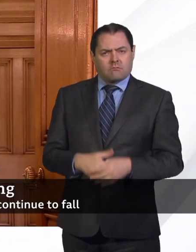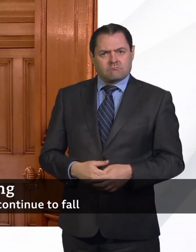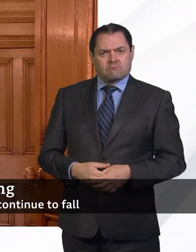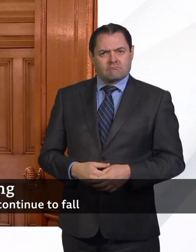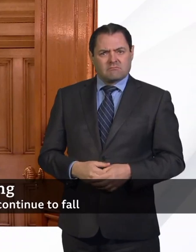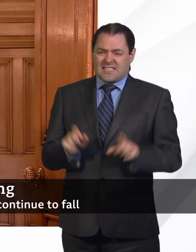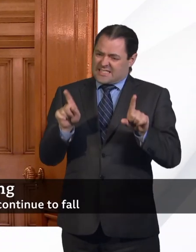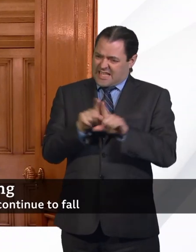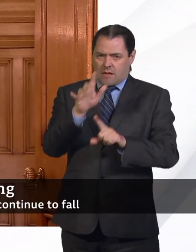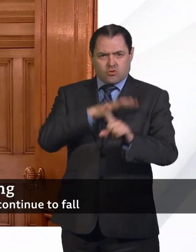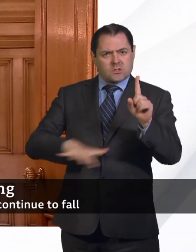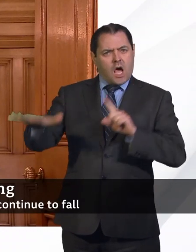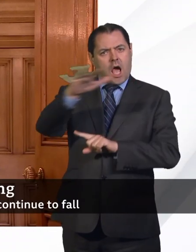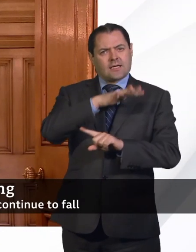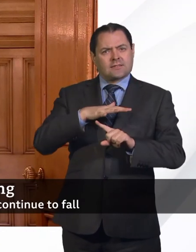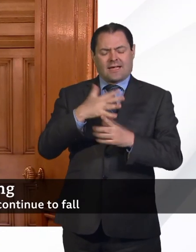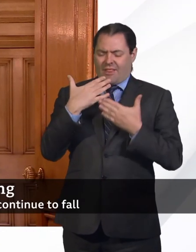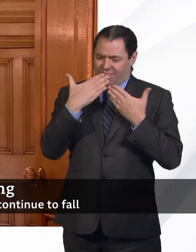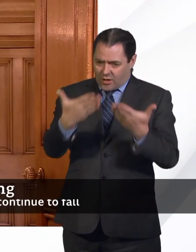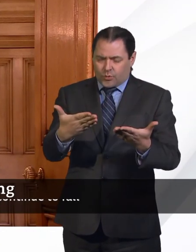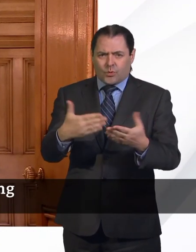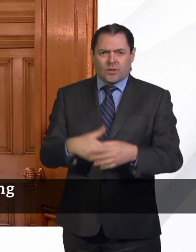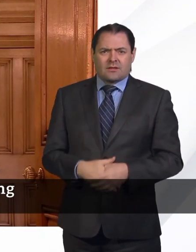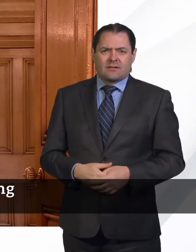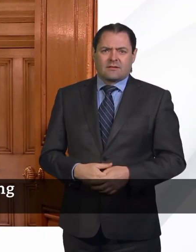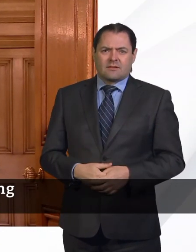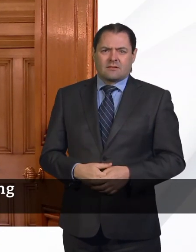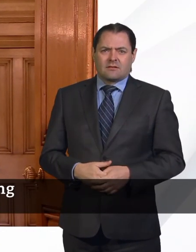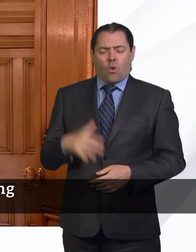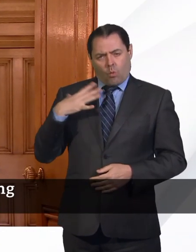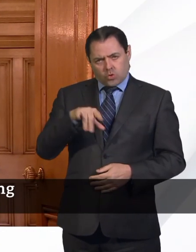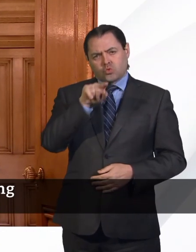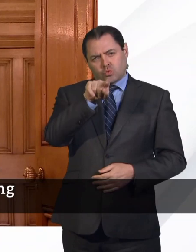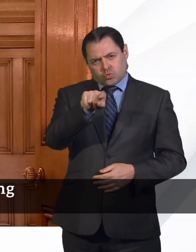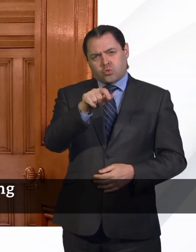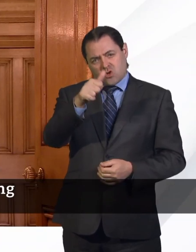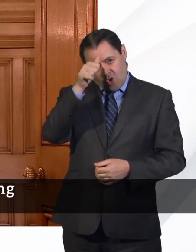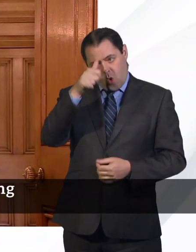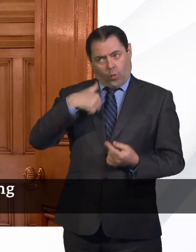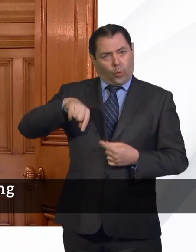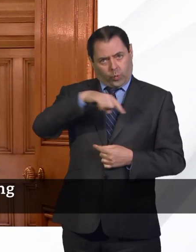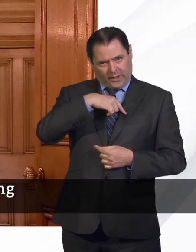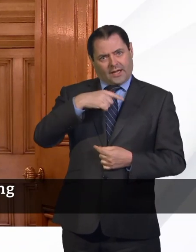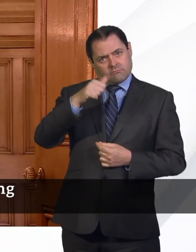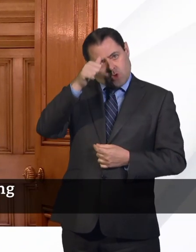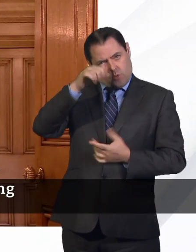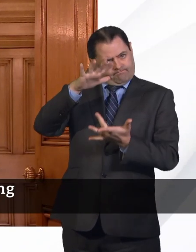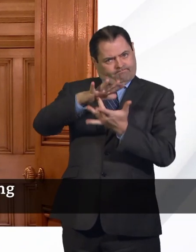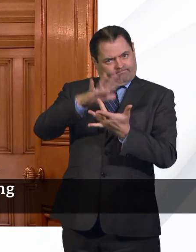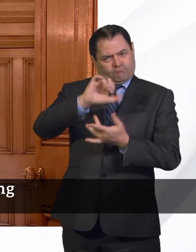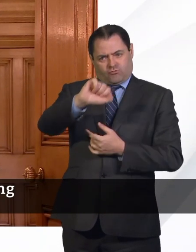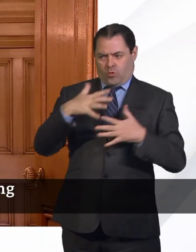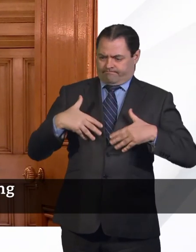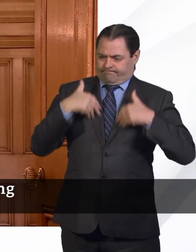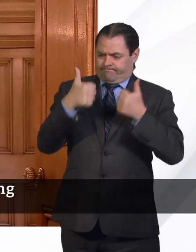society, too. I want to thank you. And I want you to know that our whole country cares about your wellbeing.